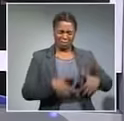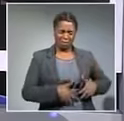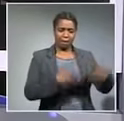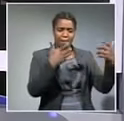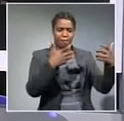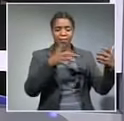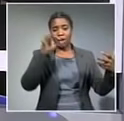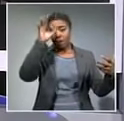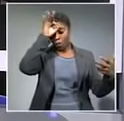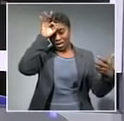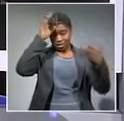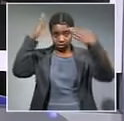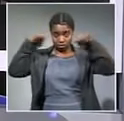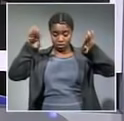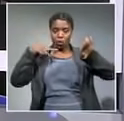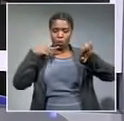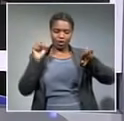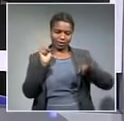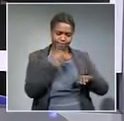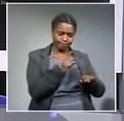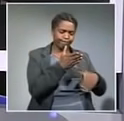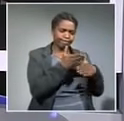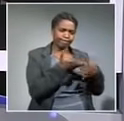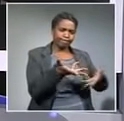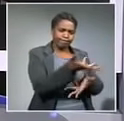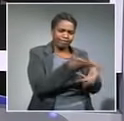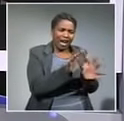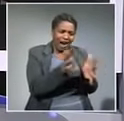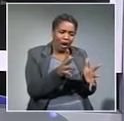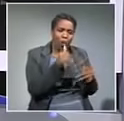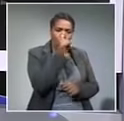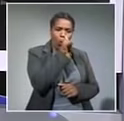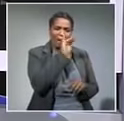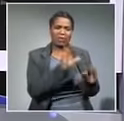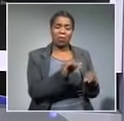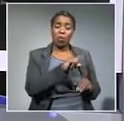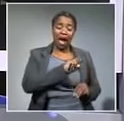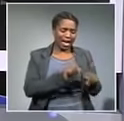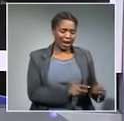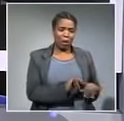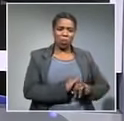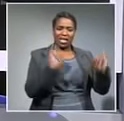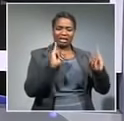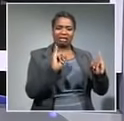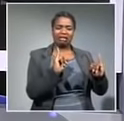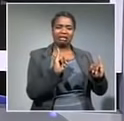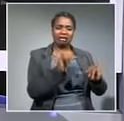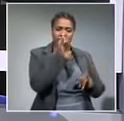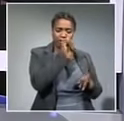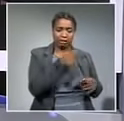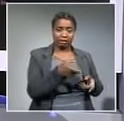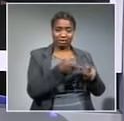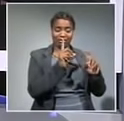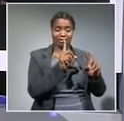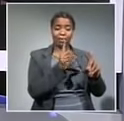Taylor's promised to work with Cape Flats communities to fight crime this after angry anti-crime protests from residents this week the